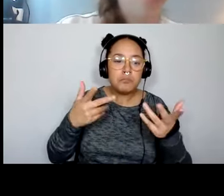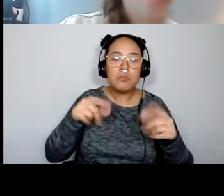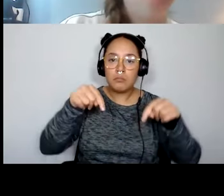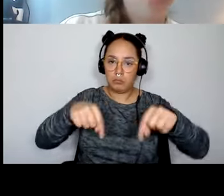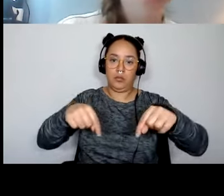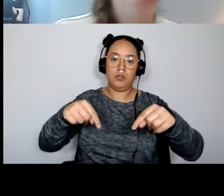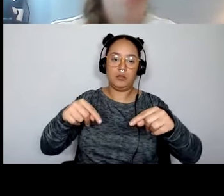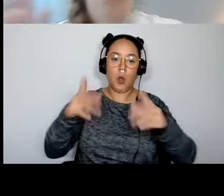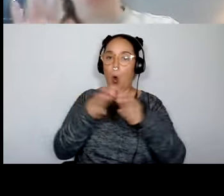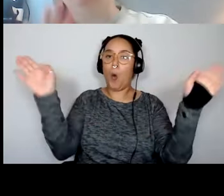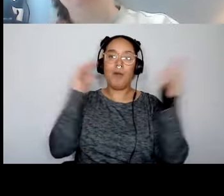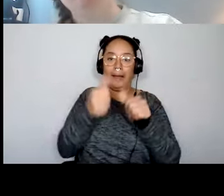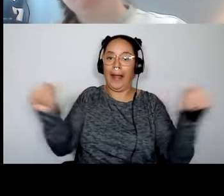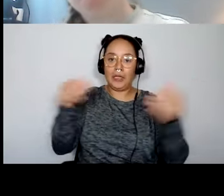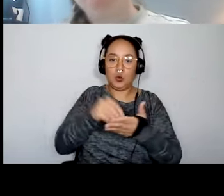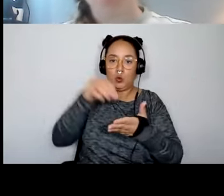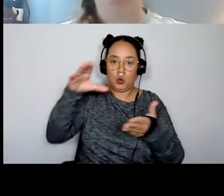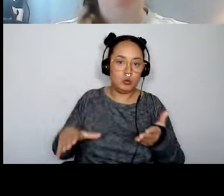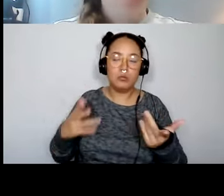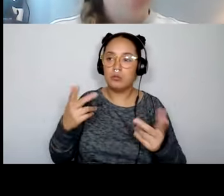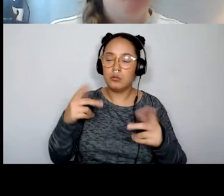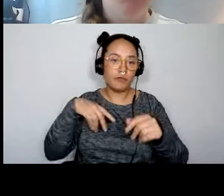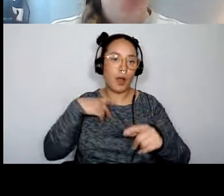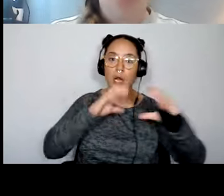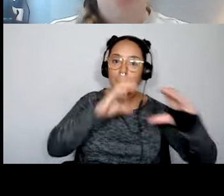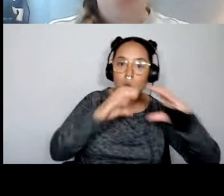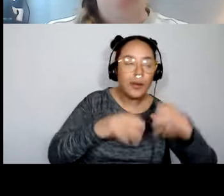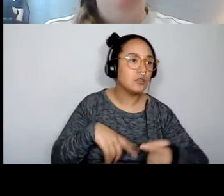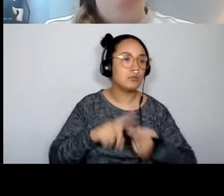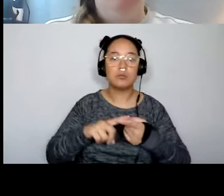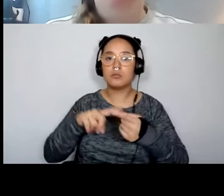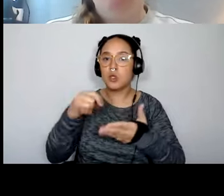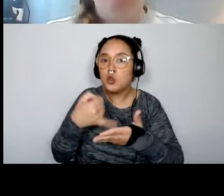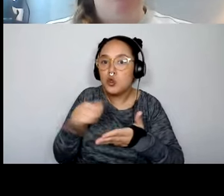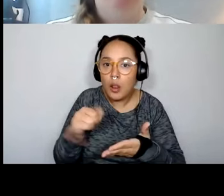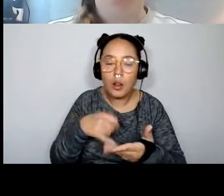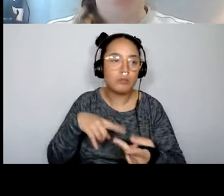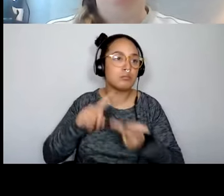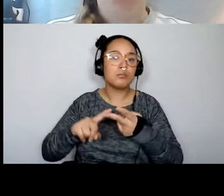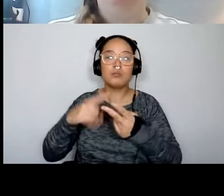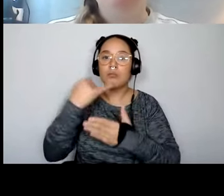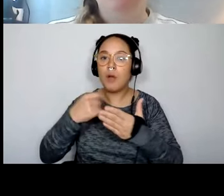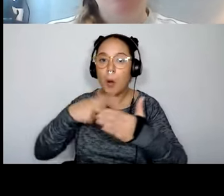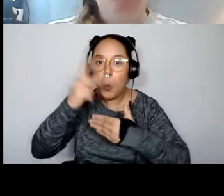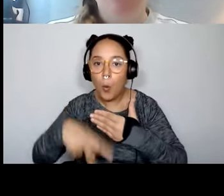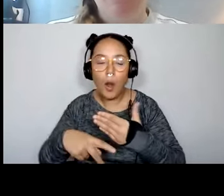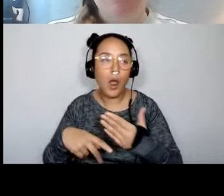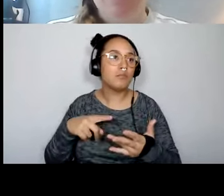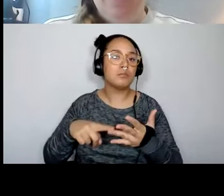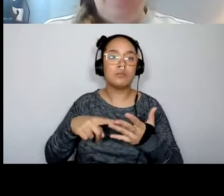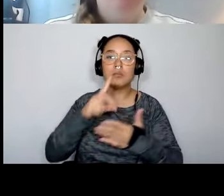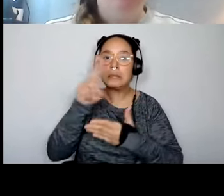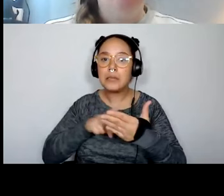you may have students from the journalism school, you may have students from from the arts programs, from the design